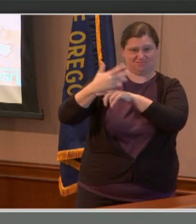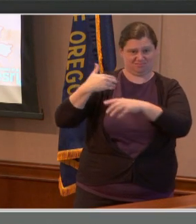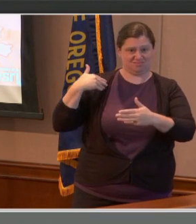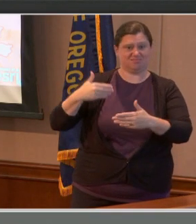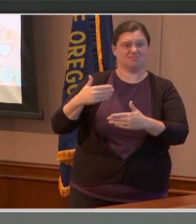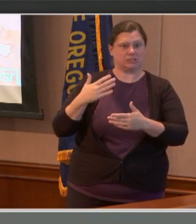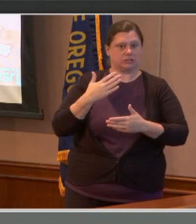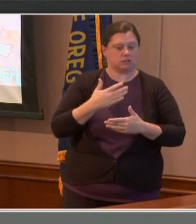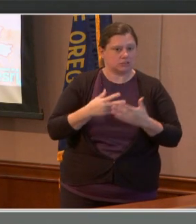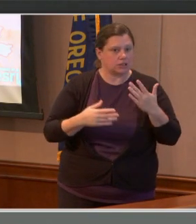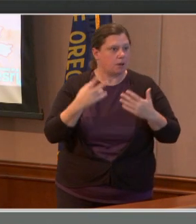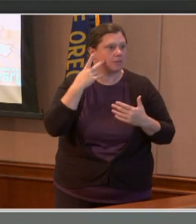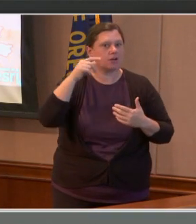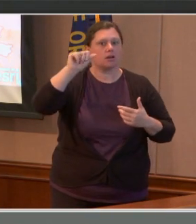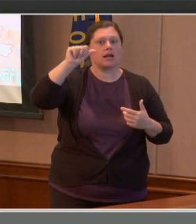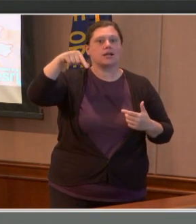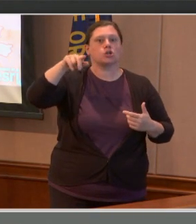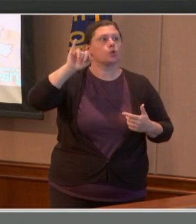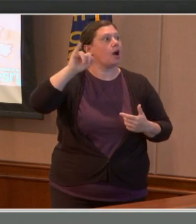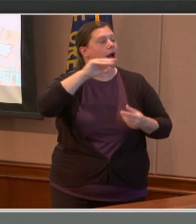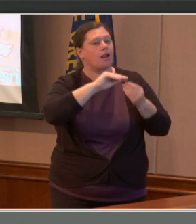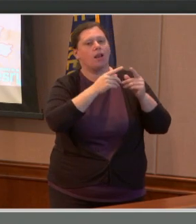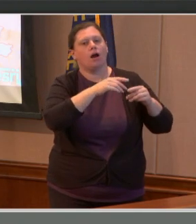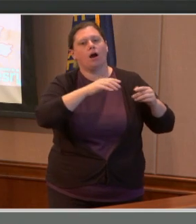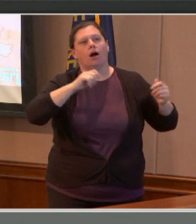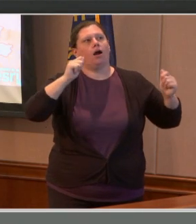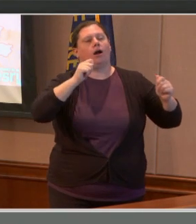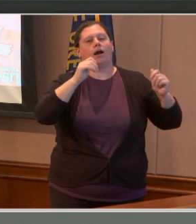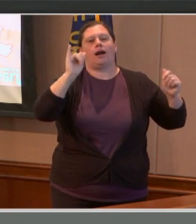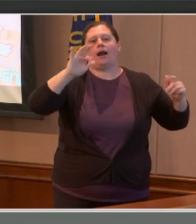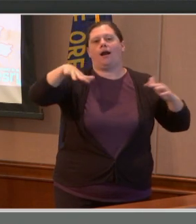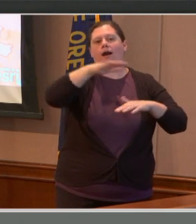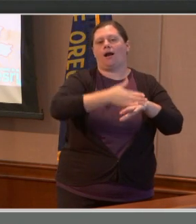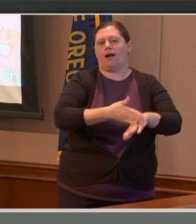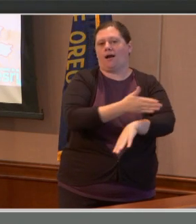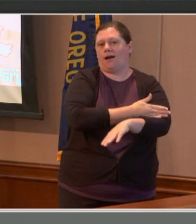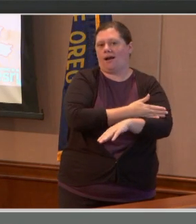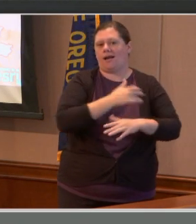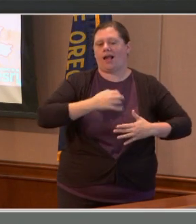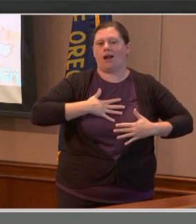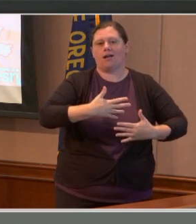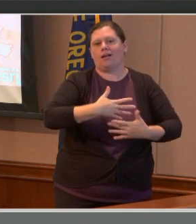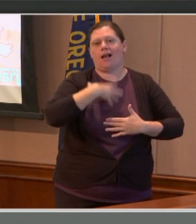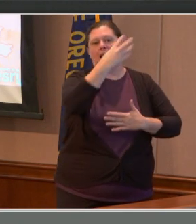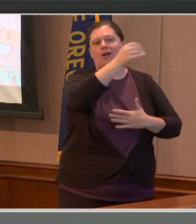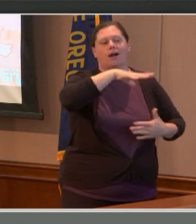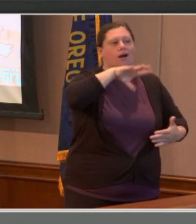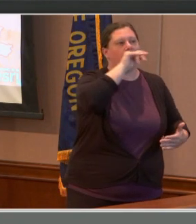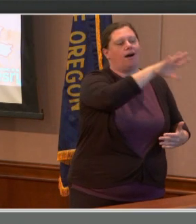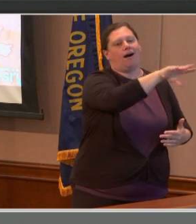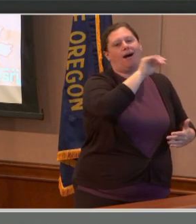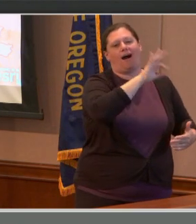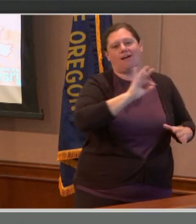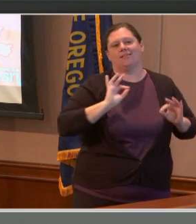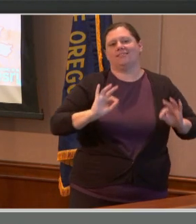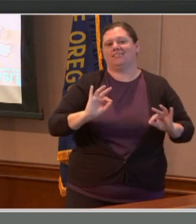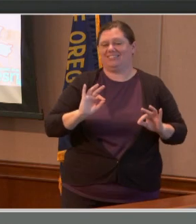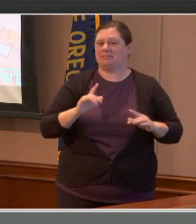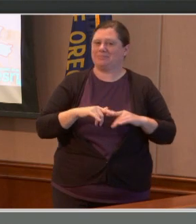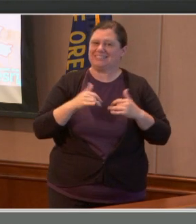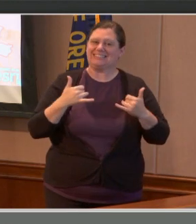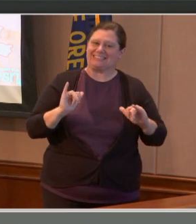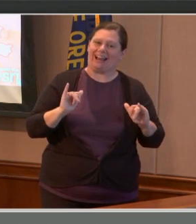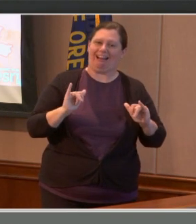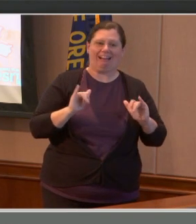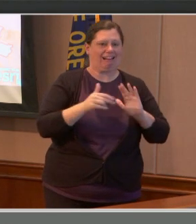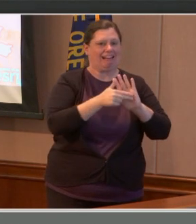making it easier to breathe for a whole lot of our residents, although it's still hovering in the unhealthy range for some of